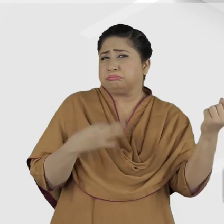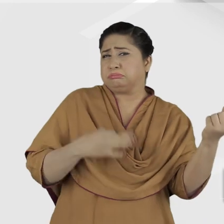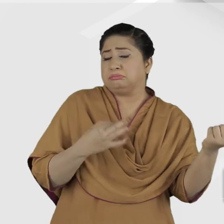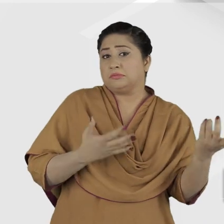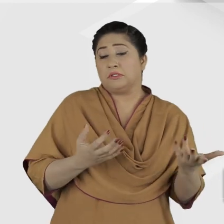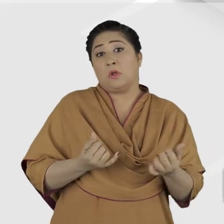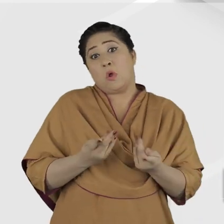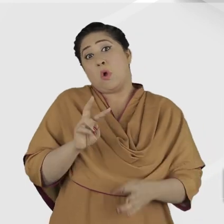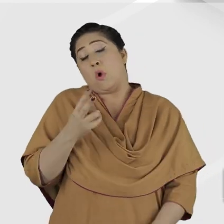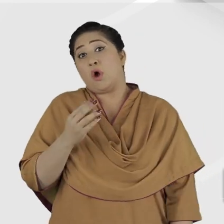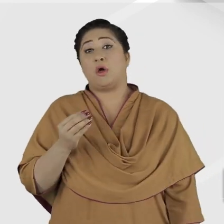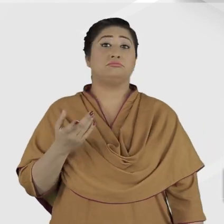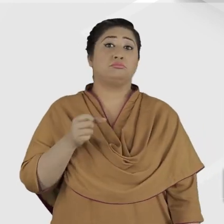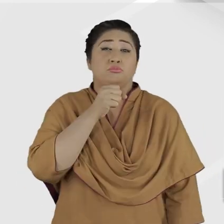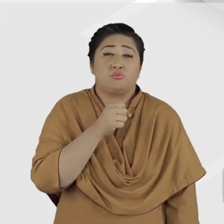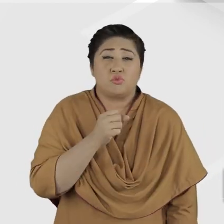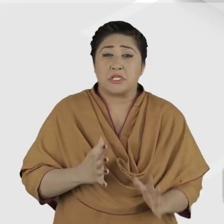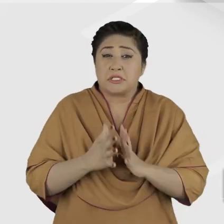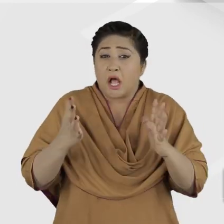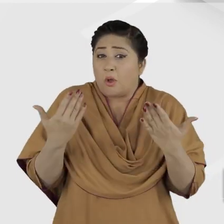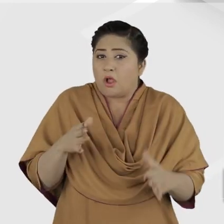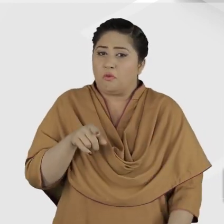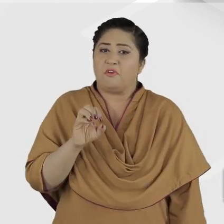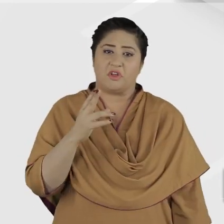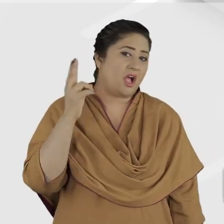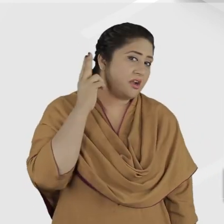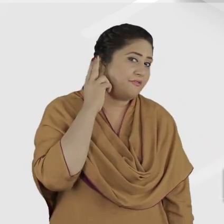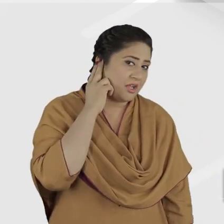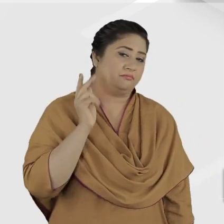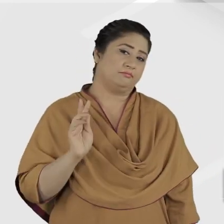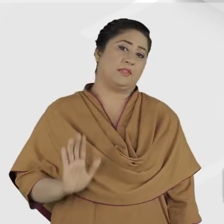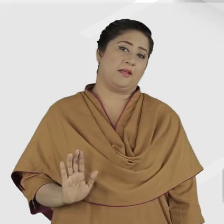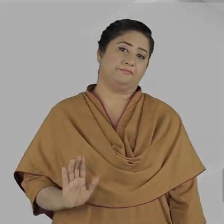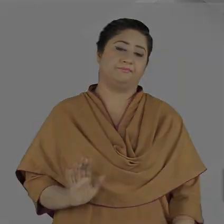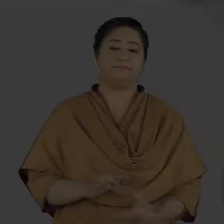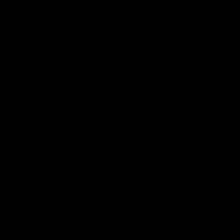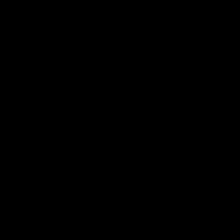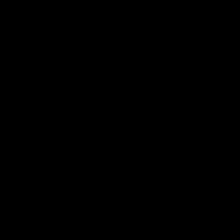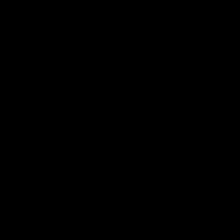rock musicians. And aging, where hearing loss is very common in the elderly.